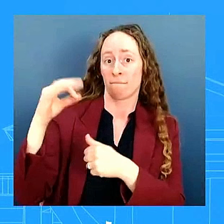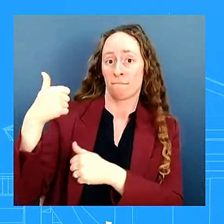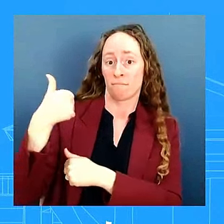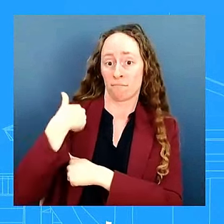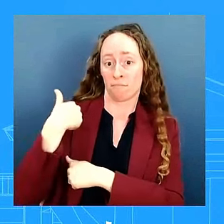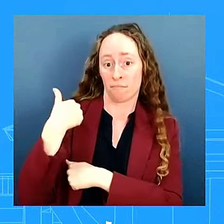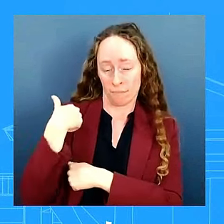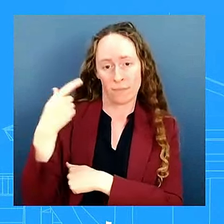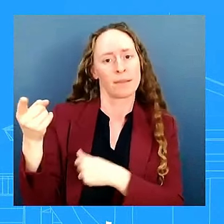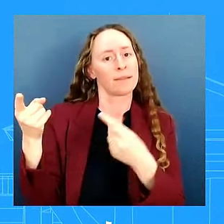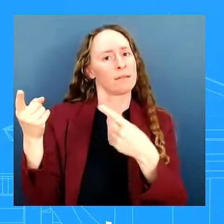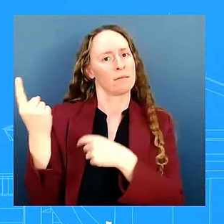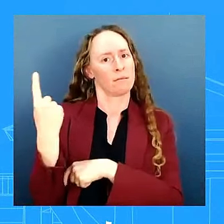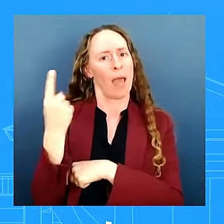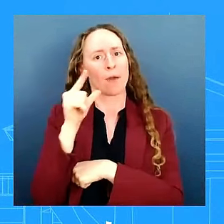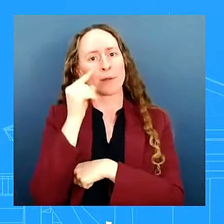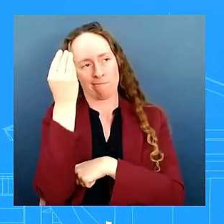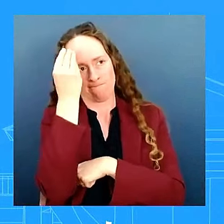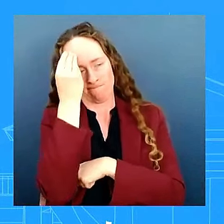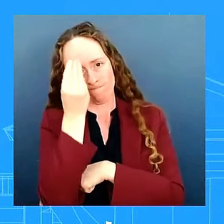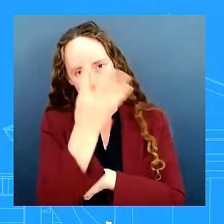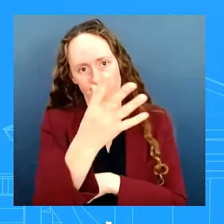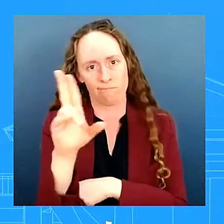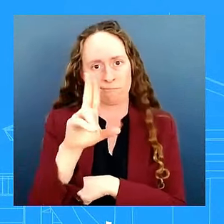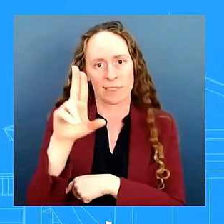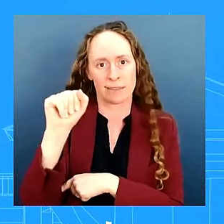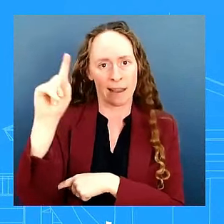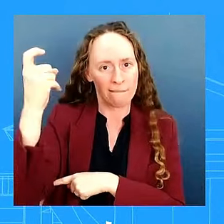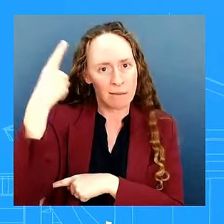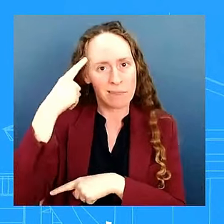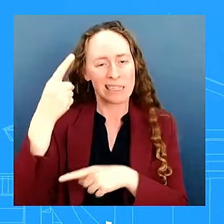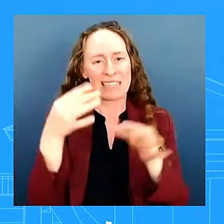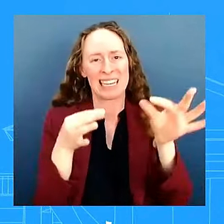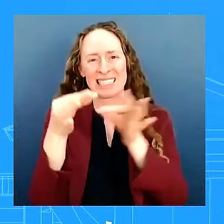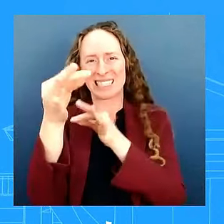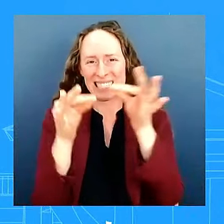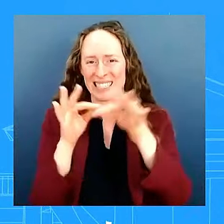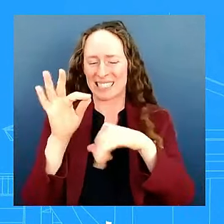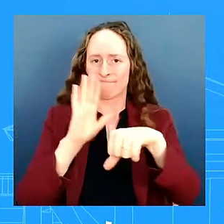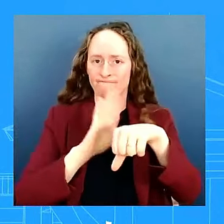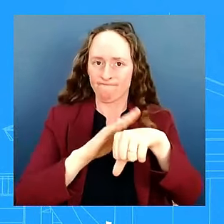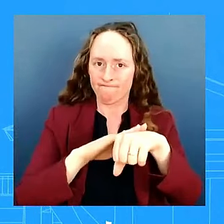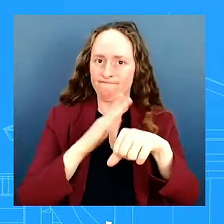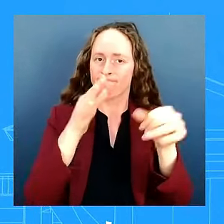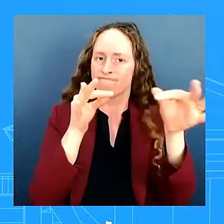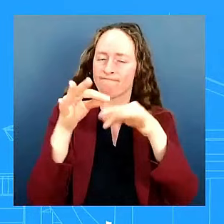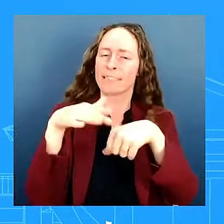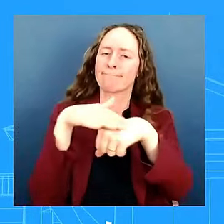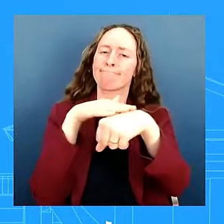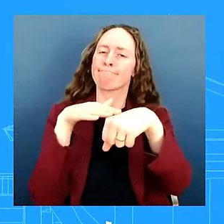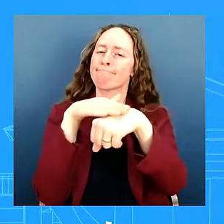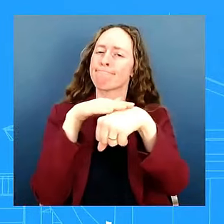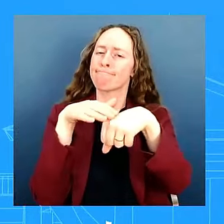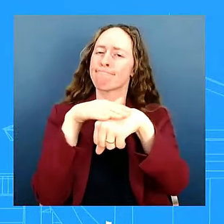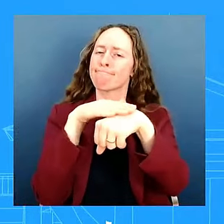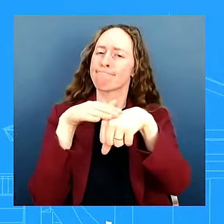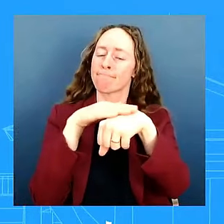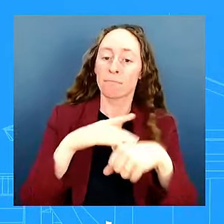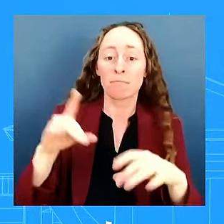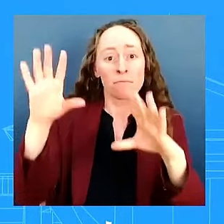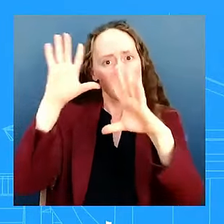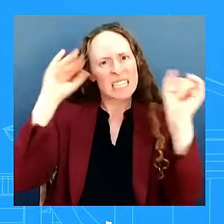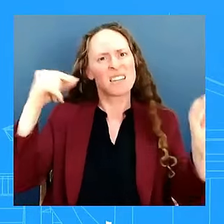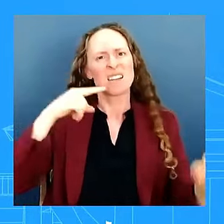and so look the president also said there must be full accountability to what happened and that's what we want to see